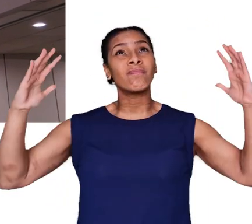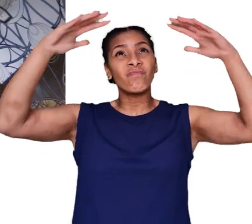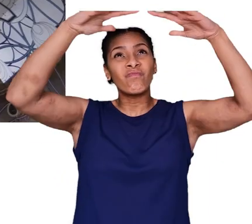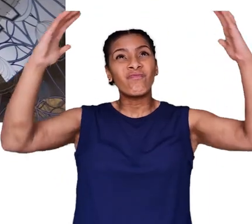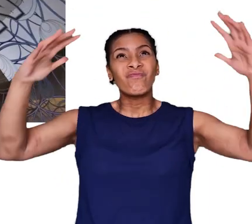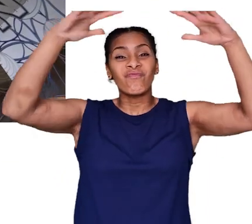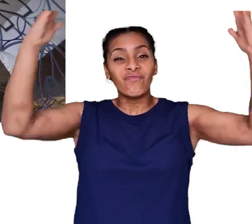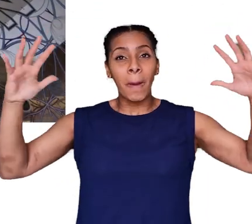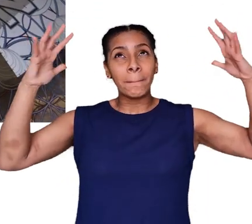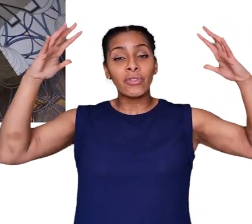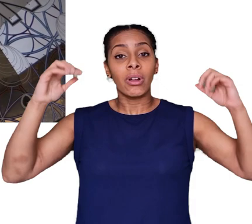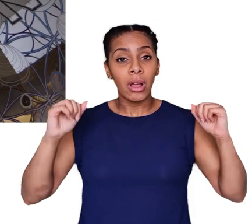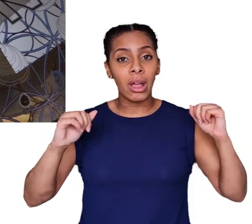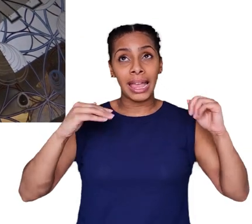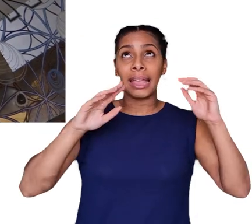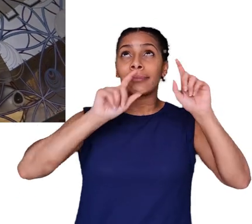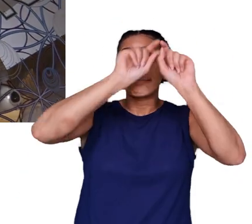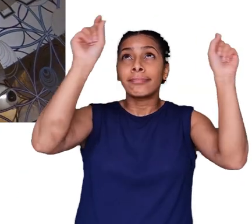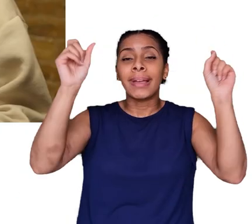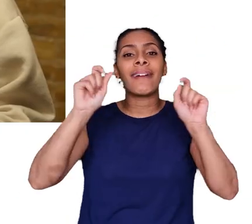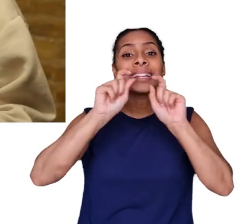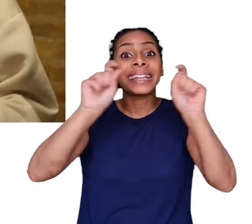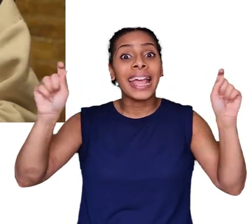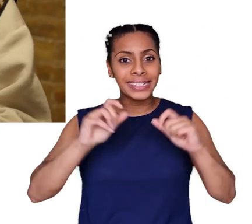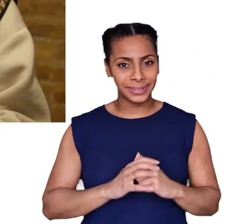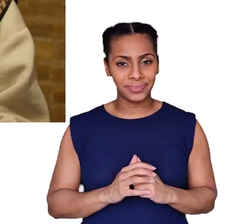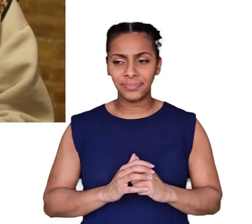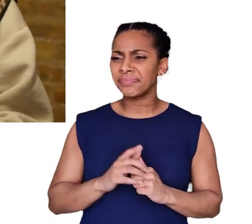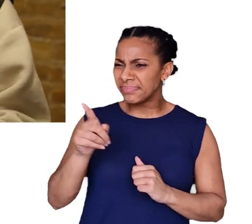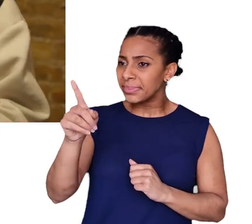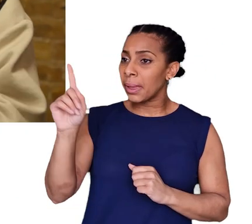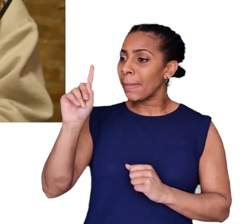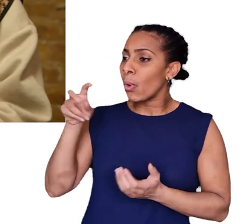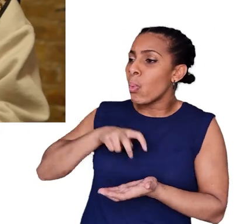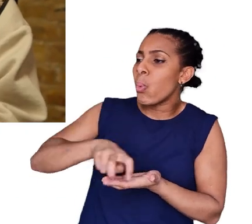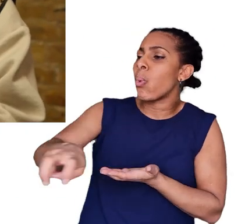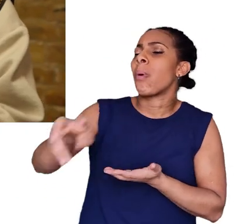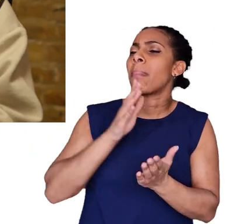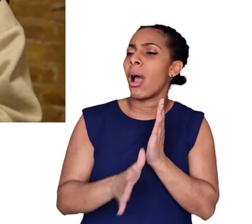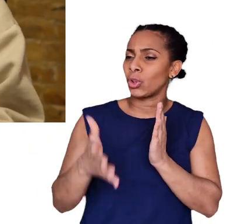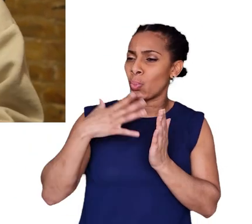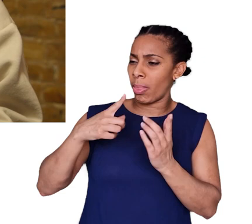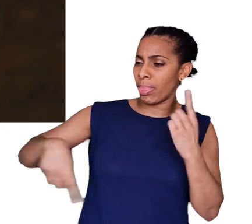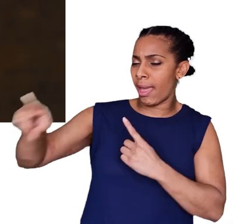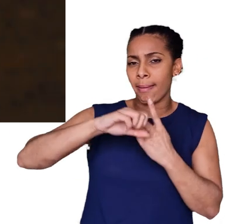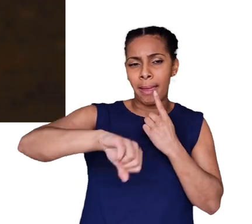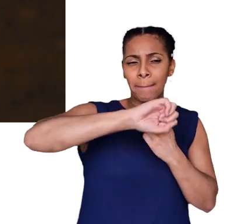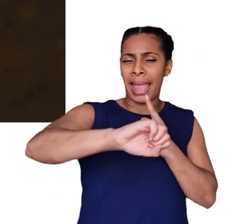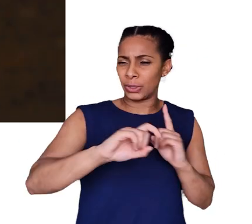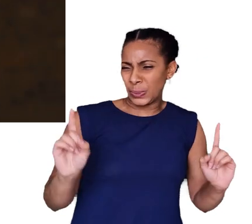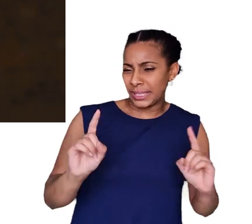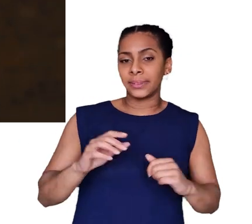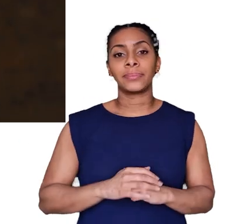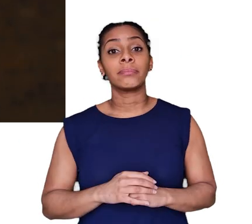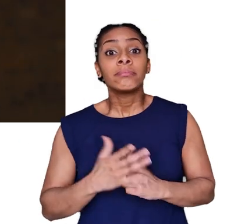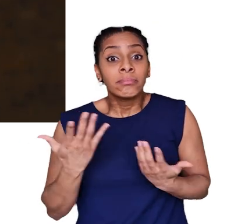which are printed with text inside. So what effect did you actually want it to have on people walking by? That's a really good question. I mean, you